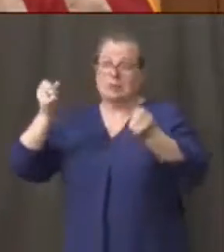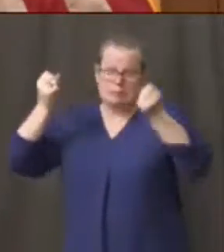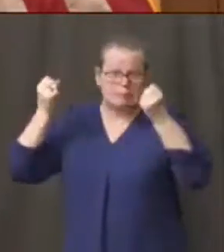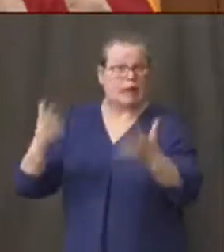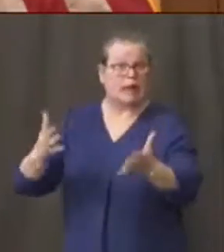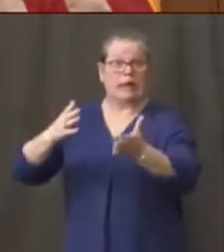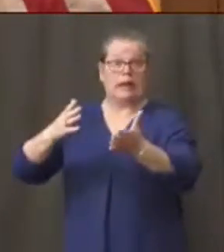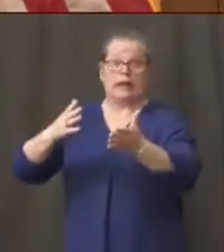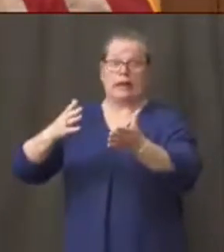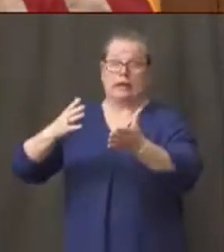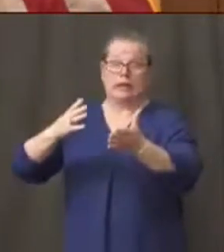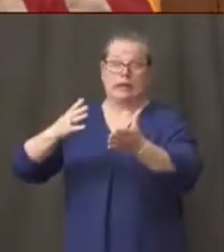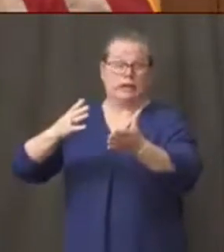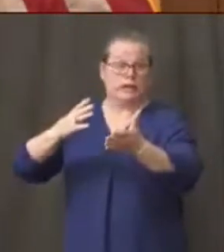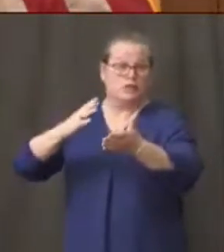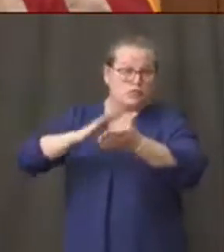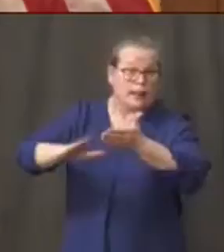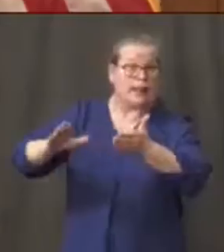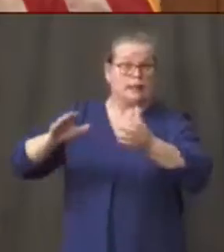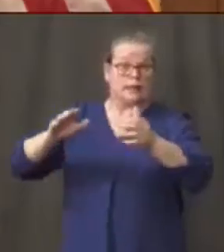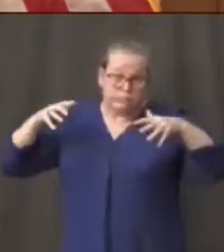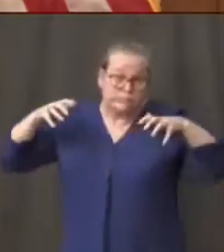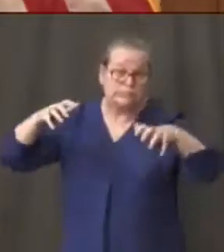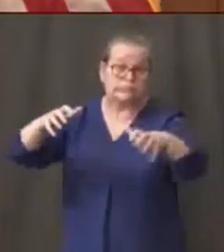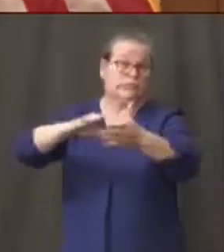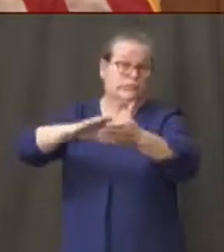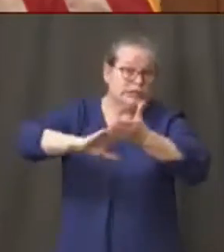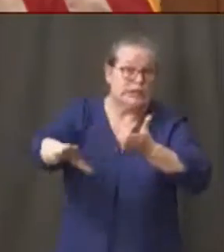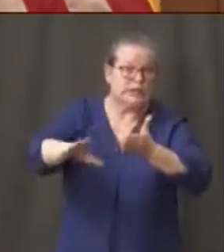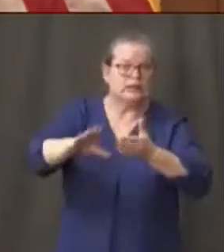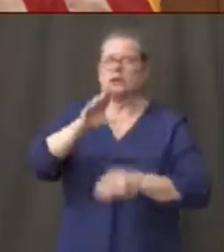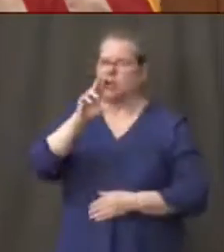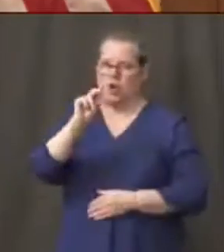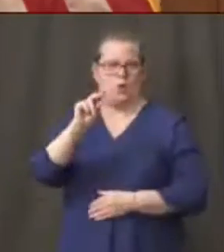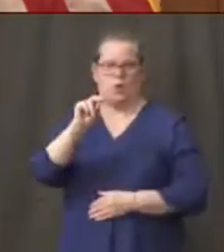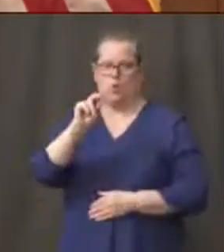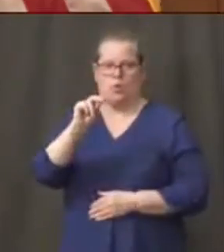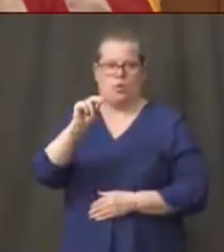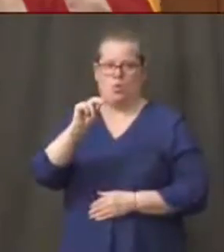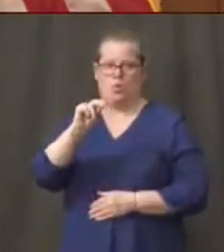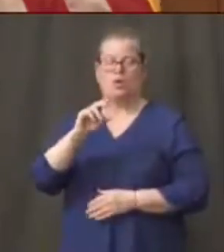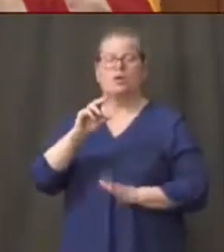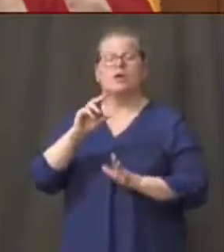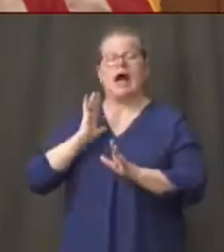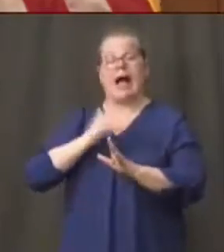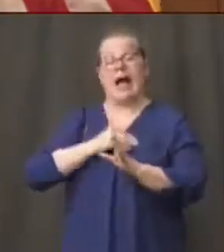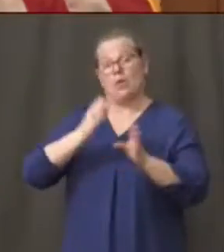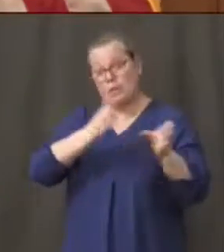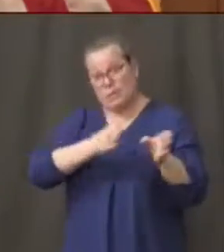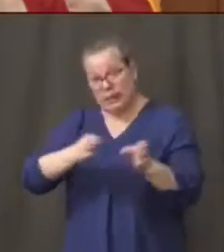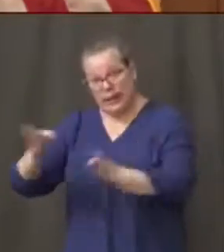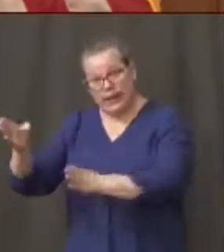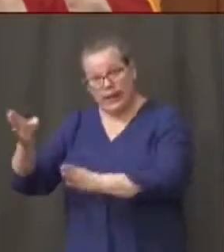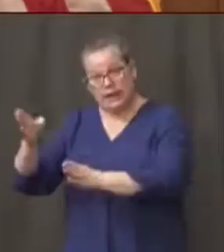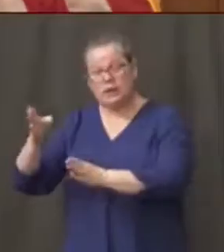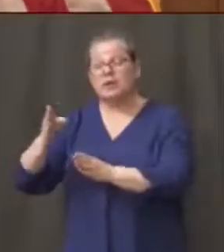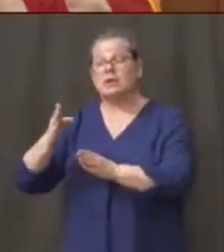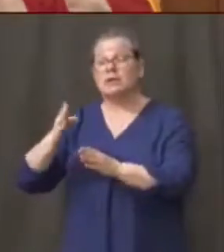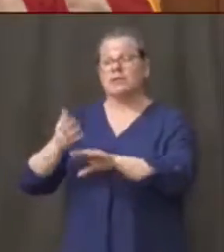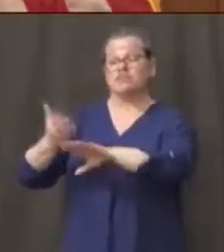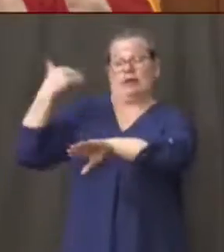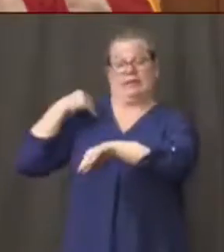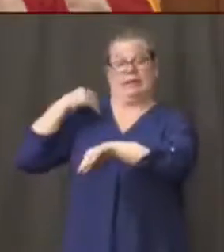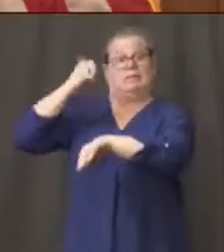all strategy no what there is is an overall strategy that has been previously put in place with the procedures